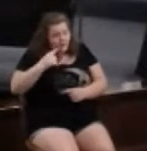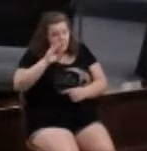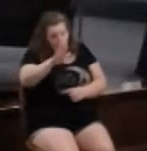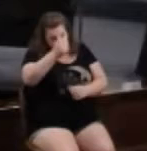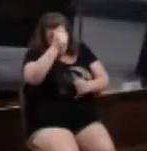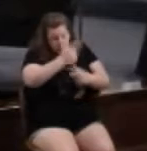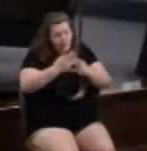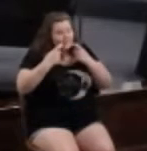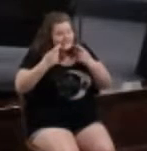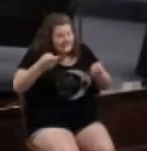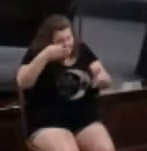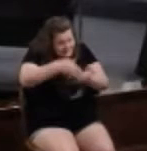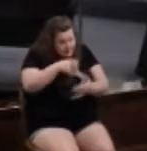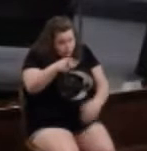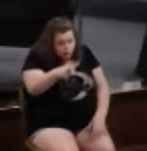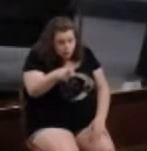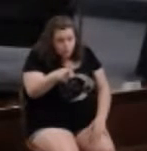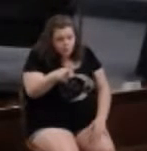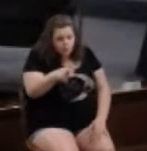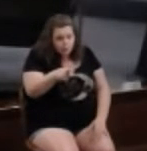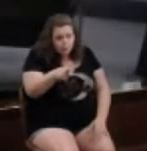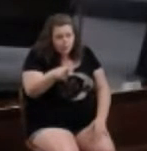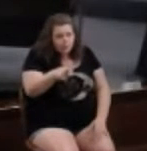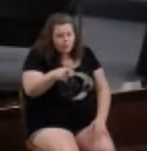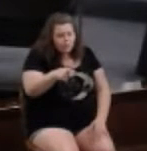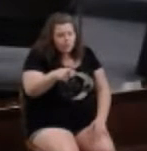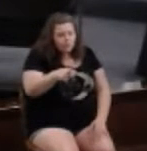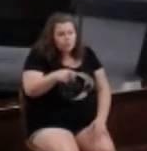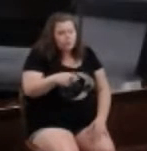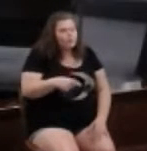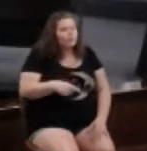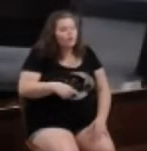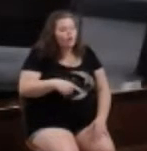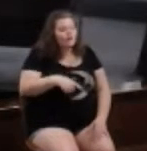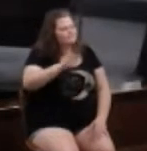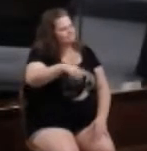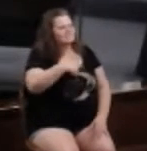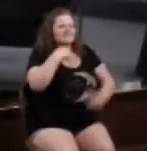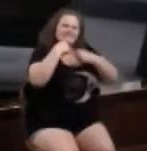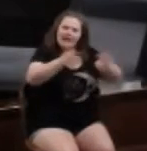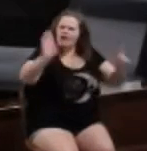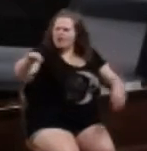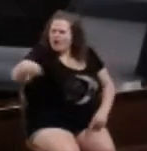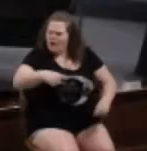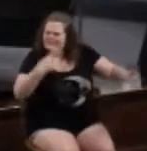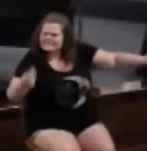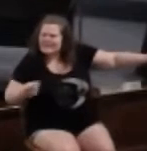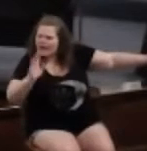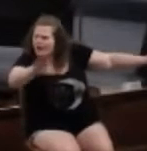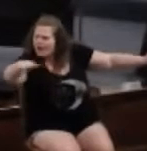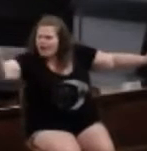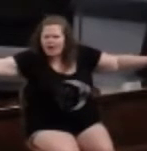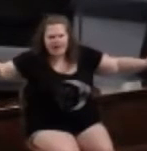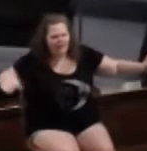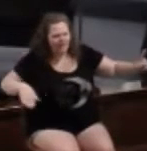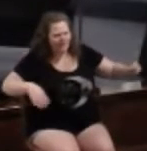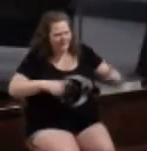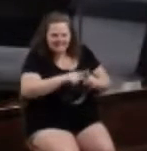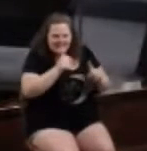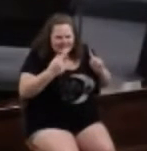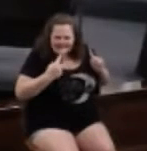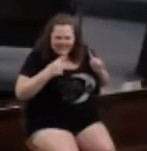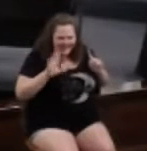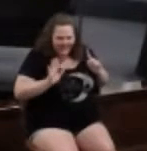brother sins against you, go tell everybody possible and take out a newspaper ad. Oh, no, that's not what 15 says.